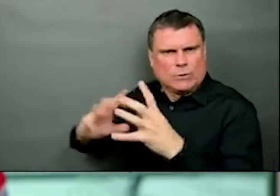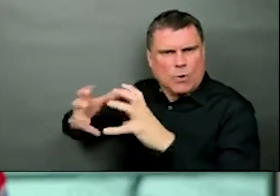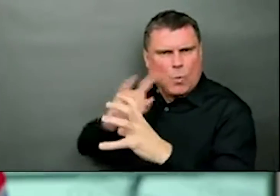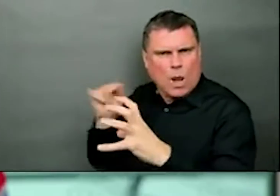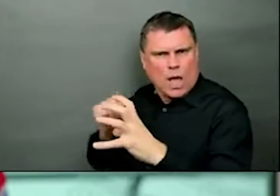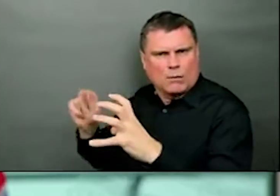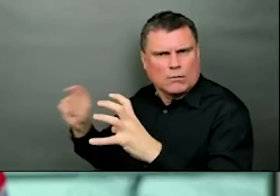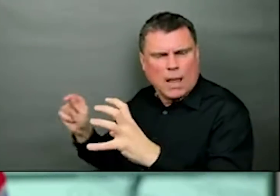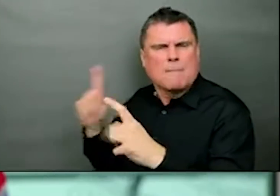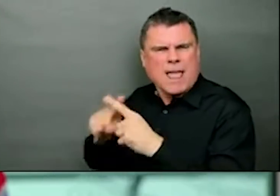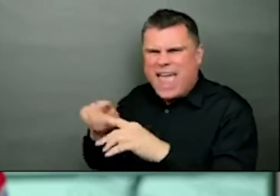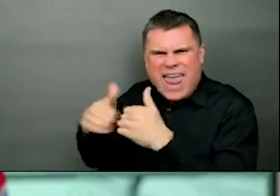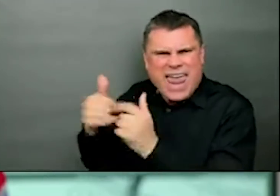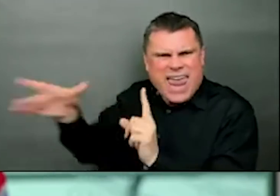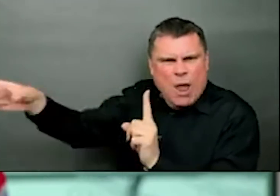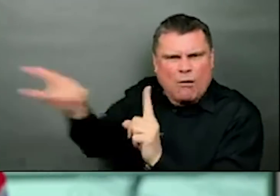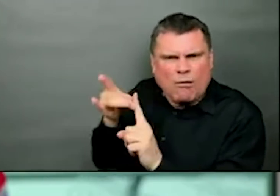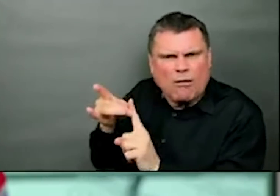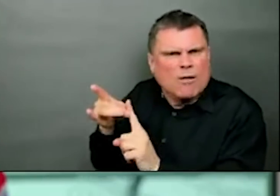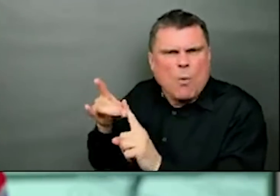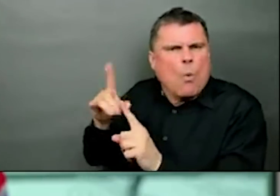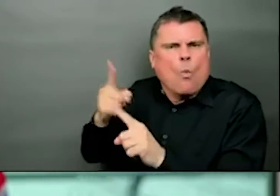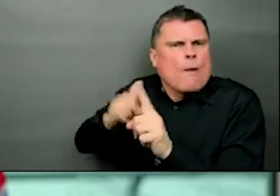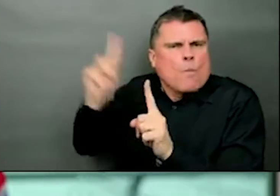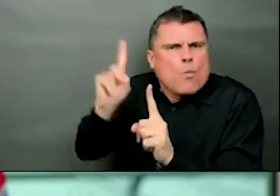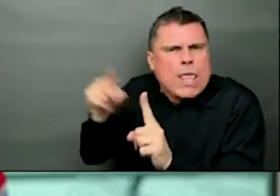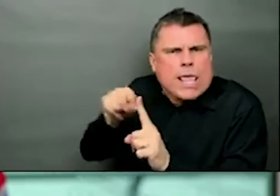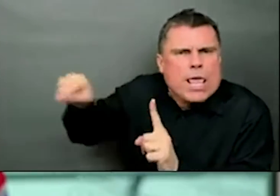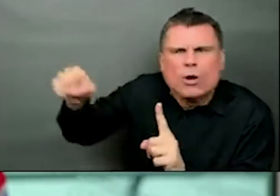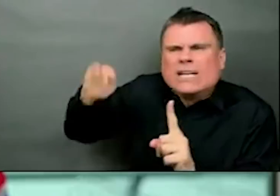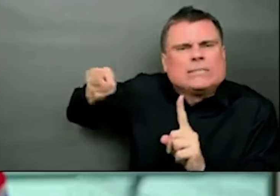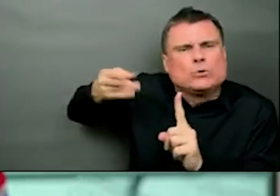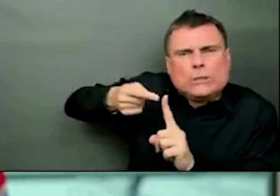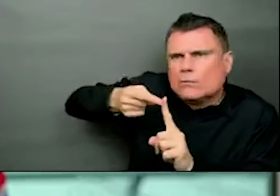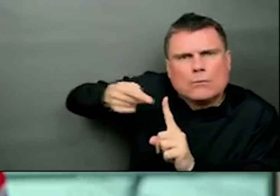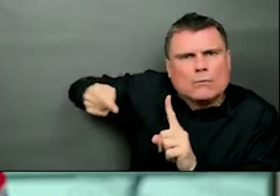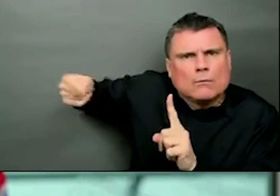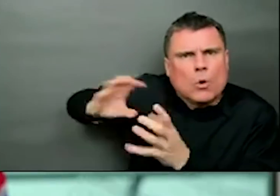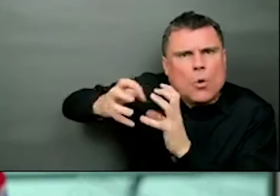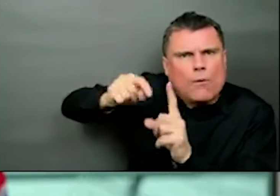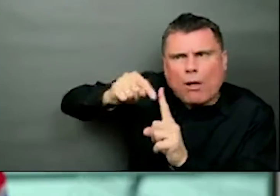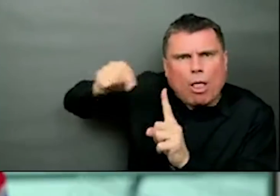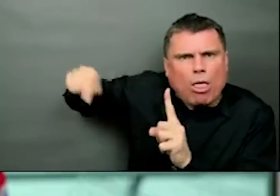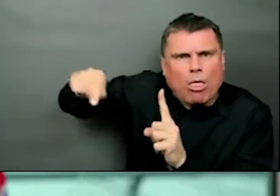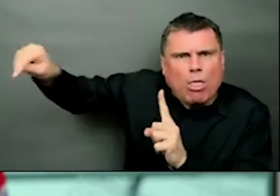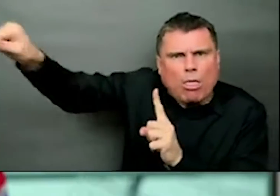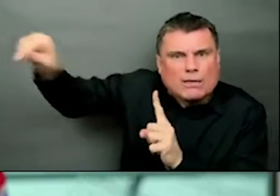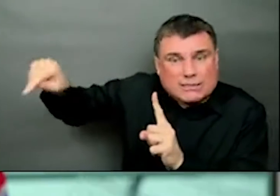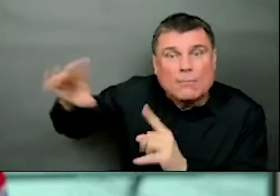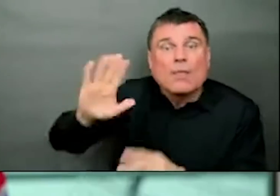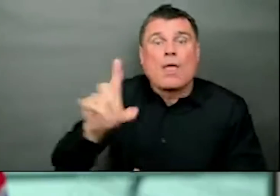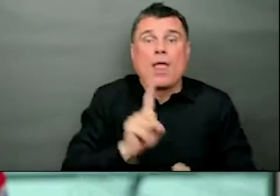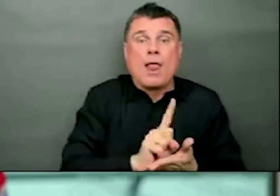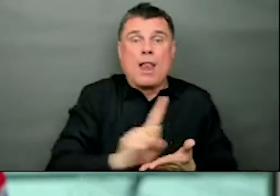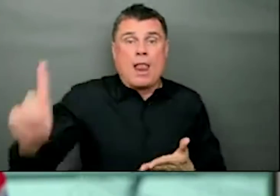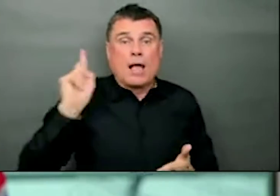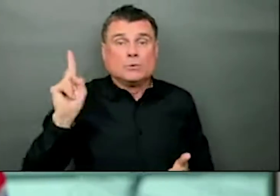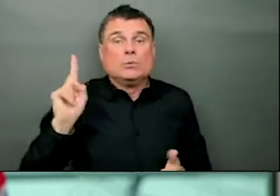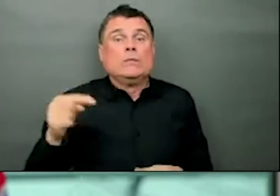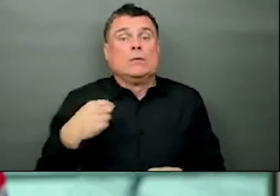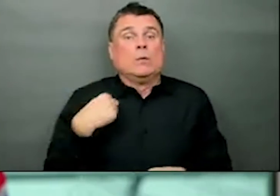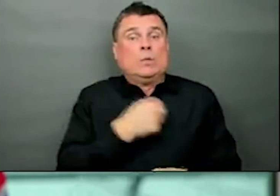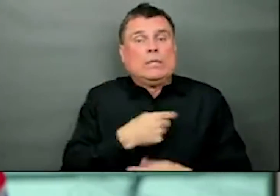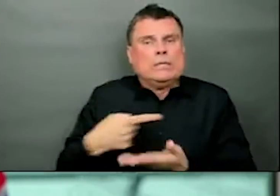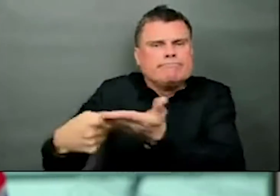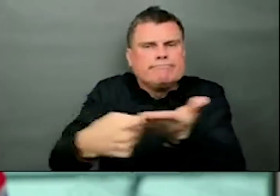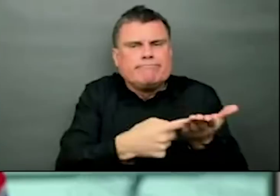And that has remained relatively stable. And we talked as well last week about doing what we call